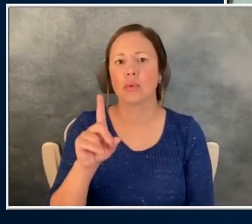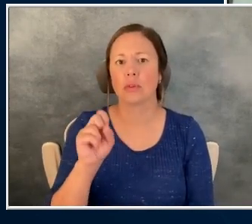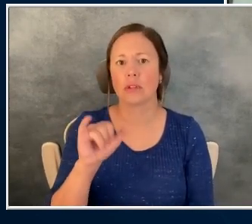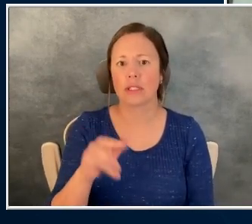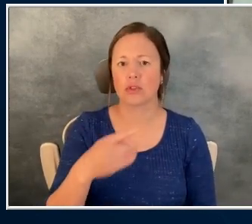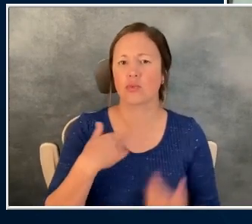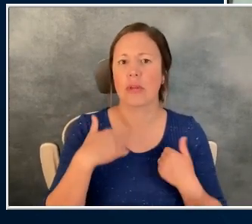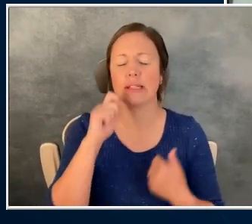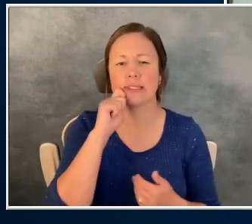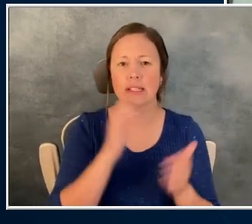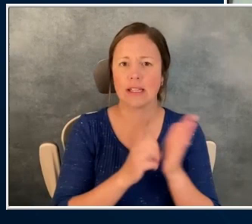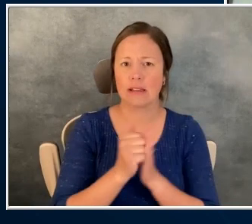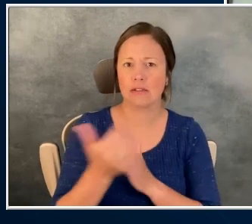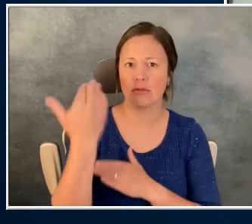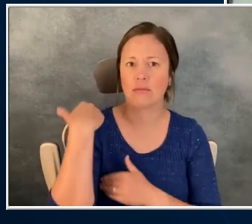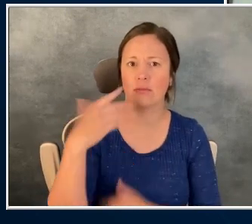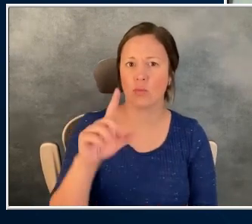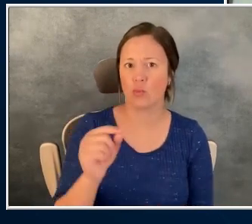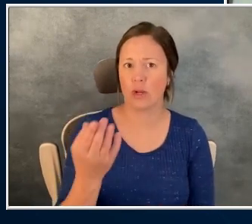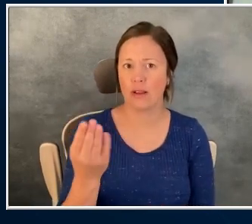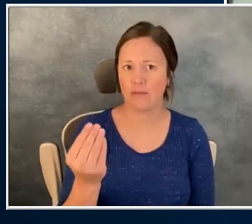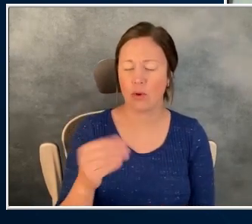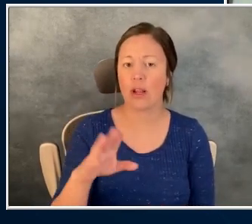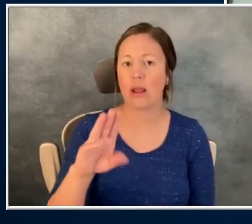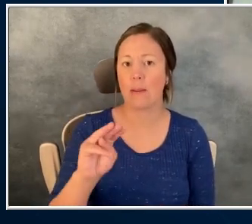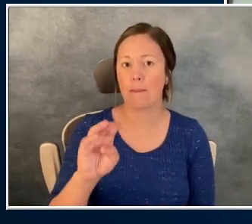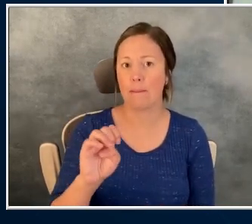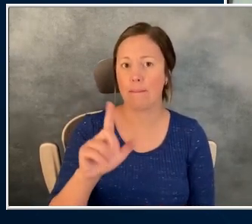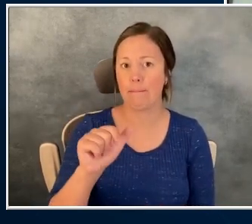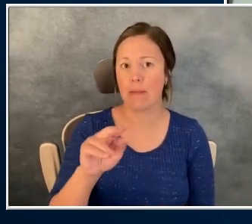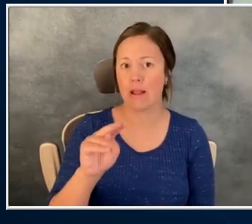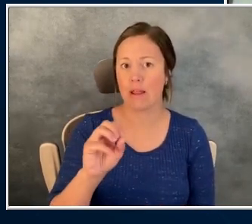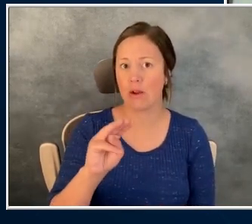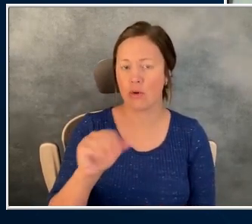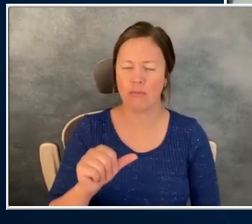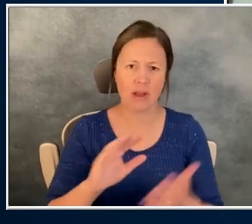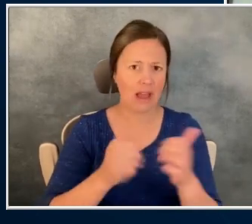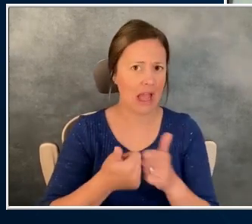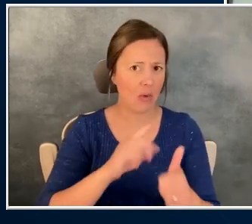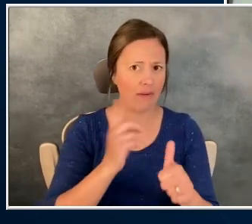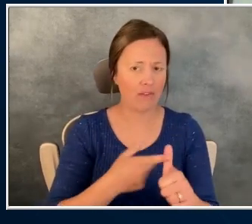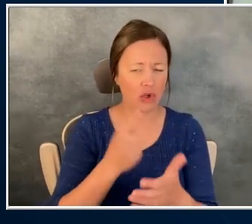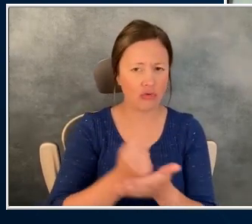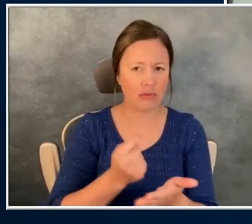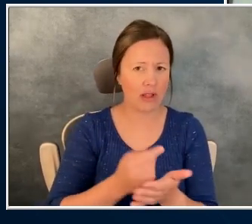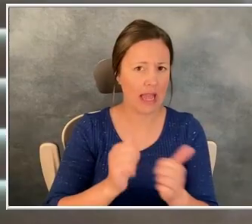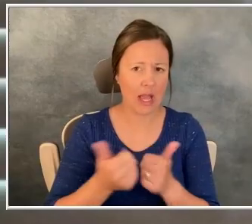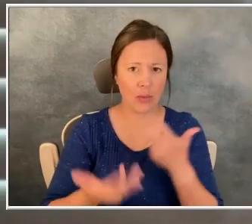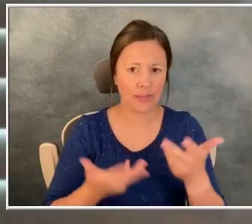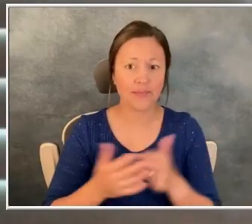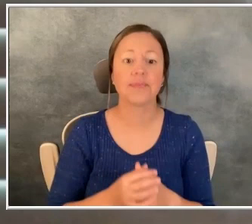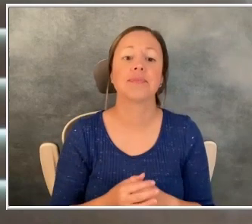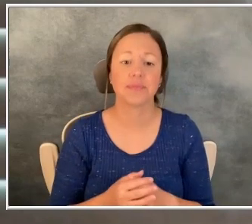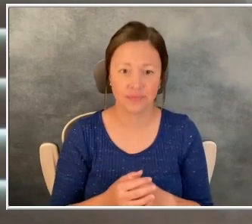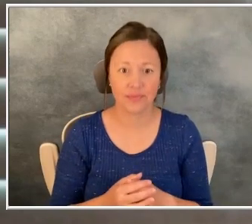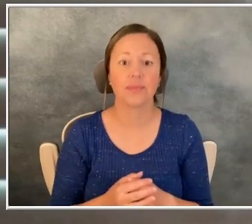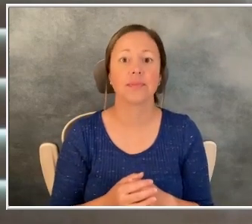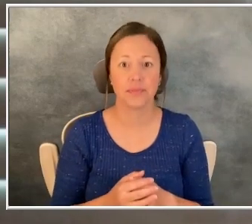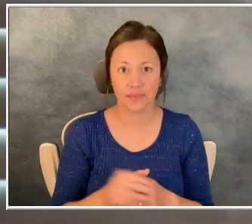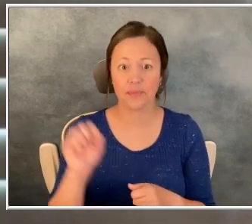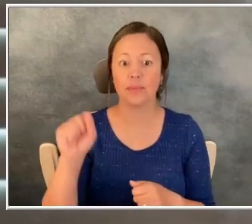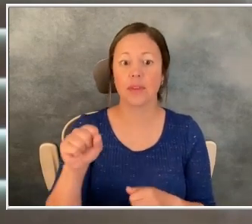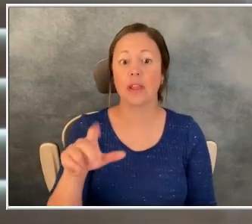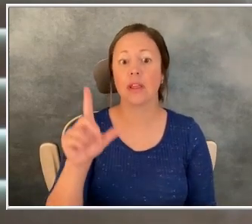cancer back in 2014, melanoma. How did you initially get that treated? Yeah. So in 2014,